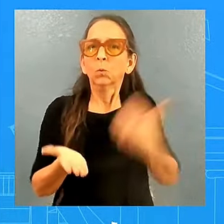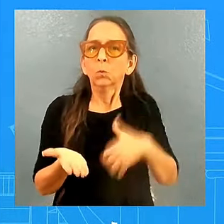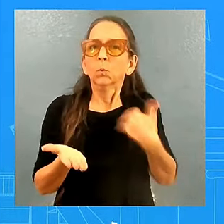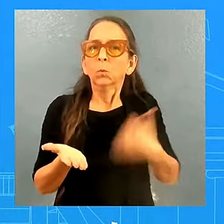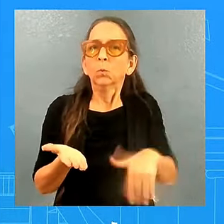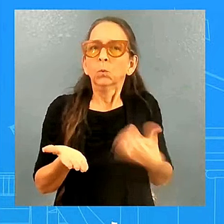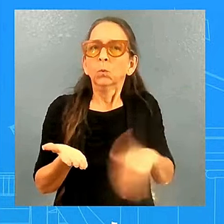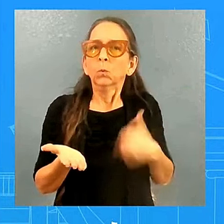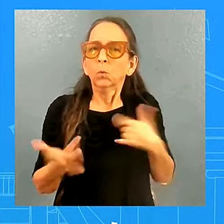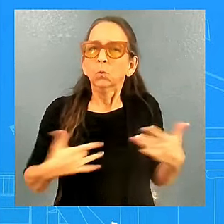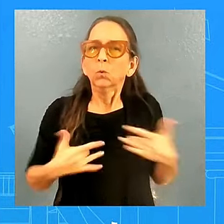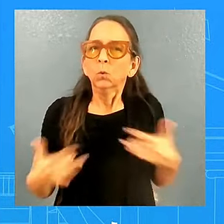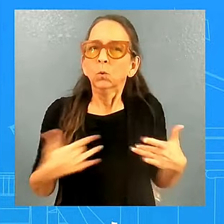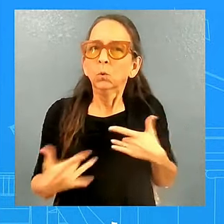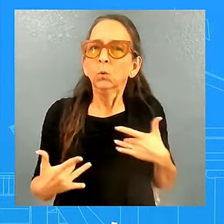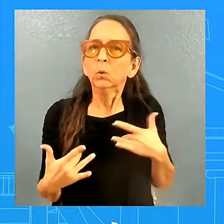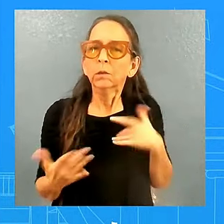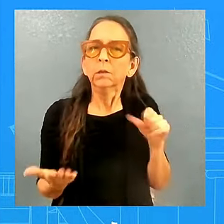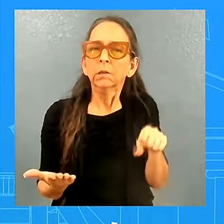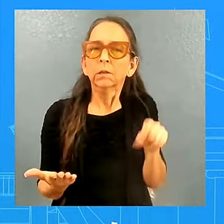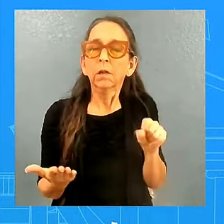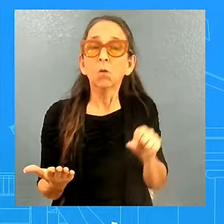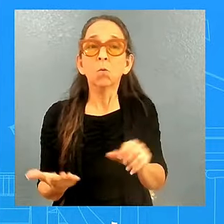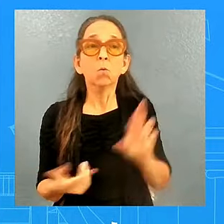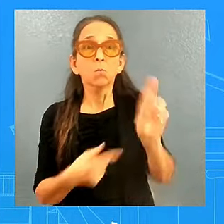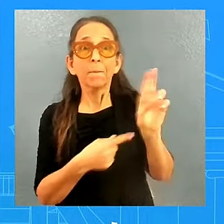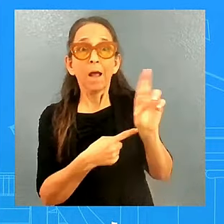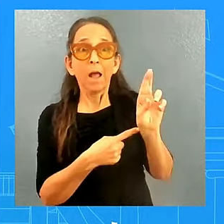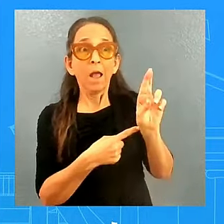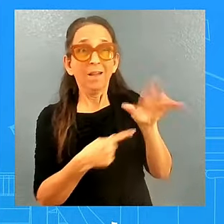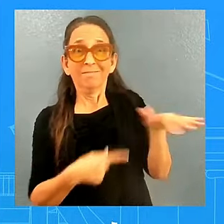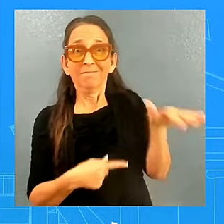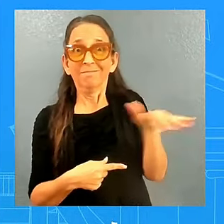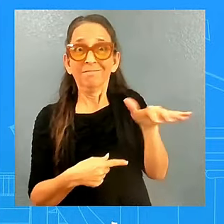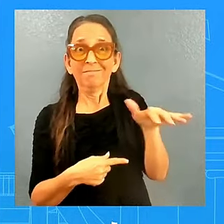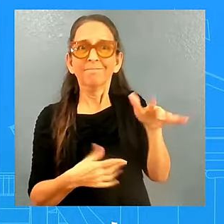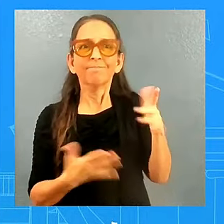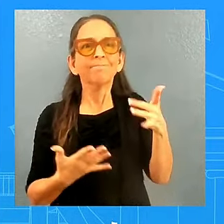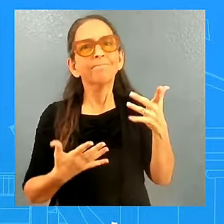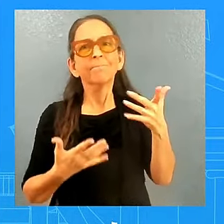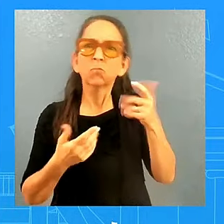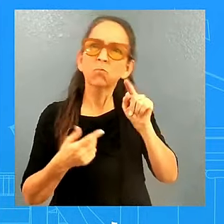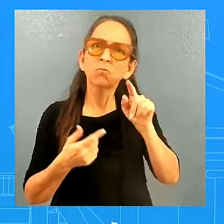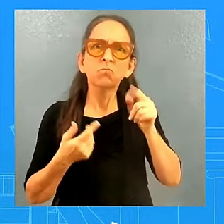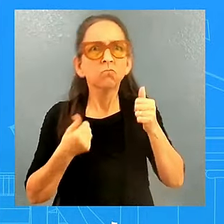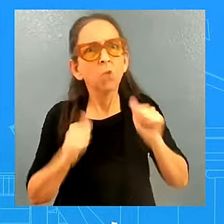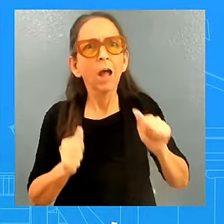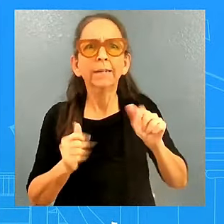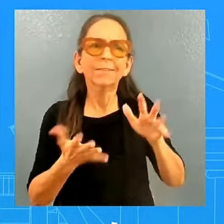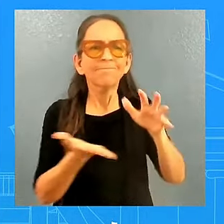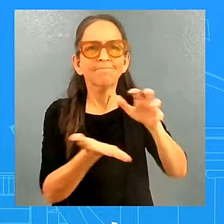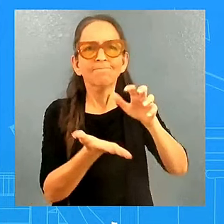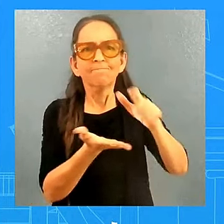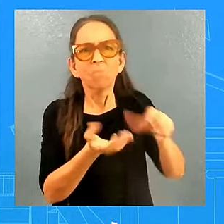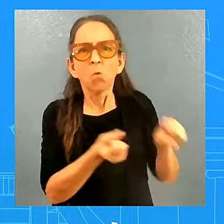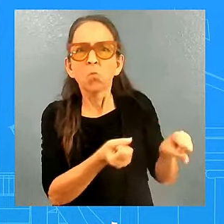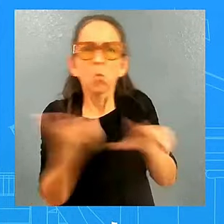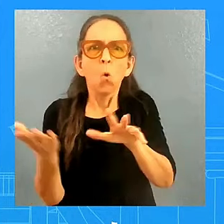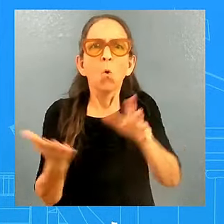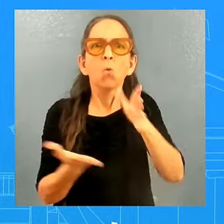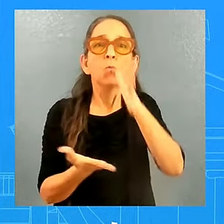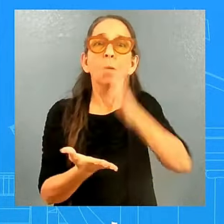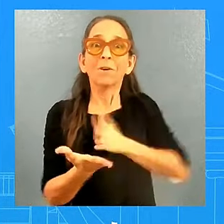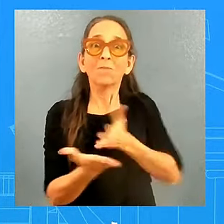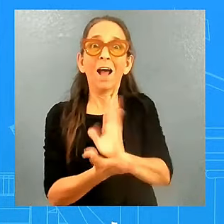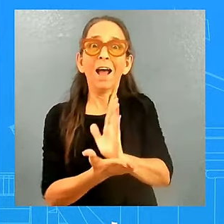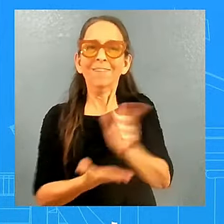continue to go after, the rights for women to make decision on their own body. Very difficult decision, a decision